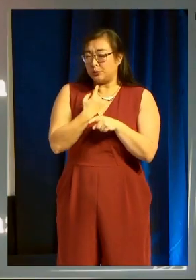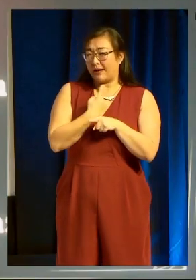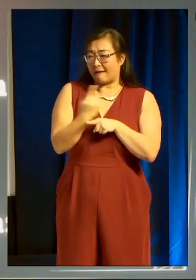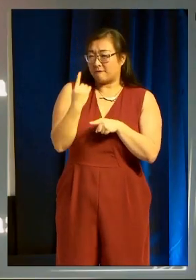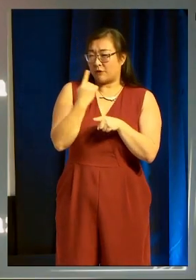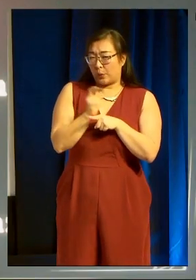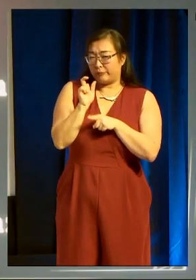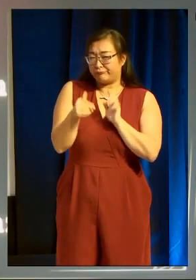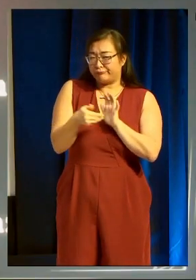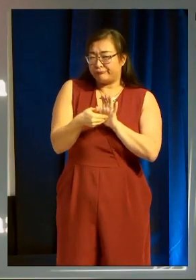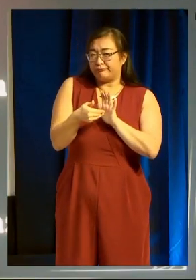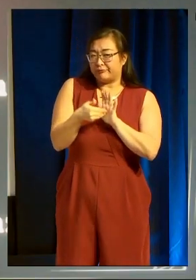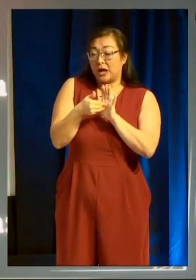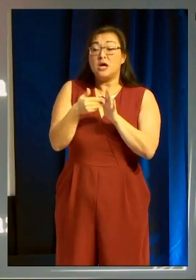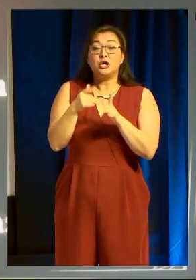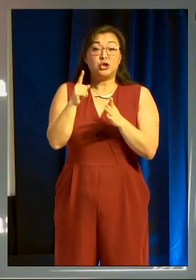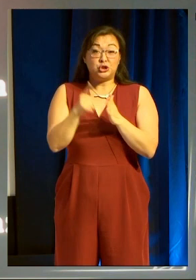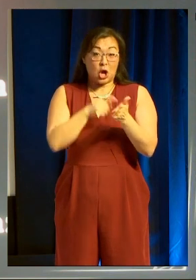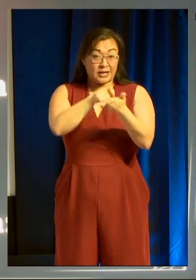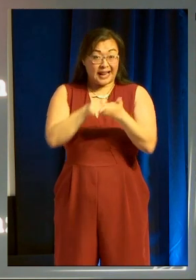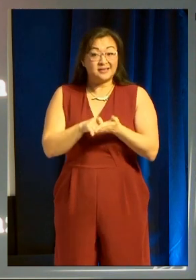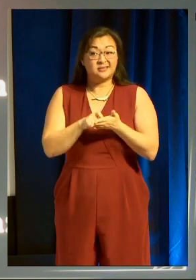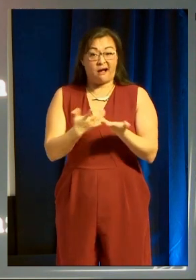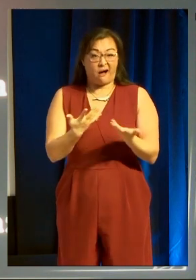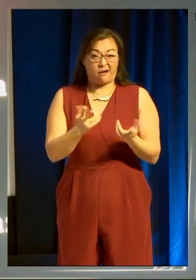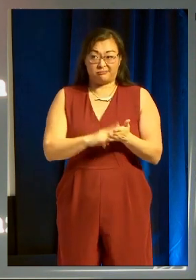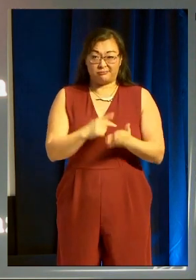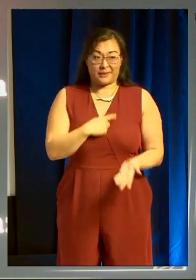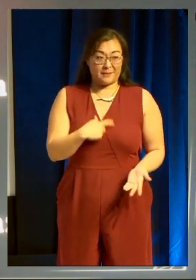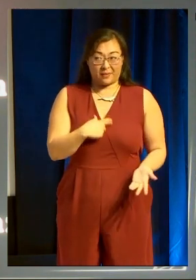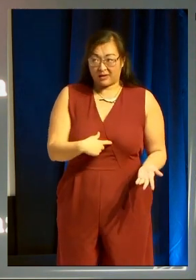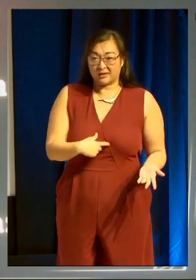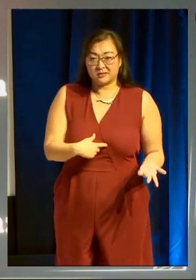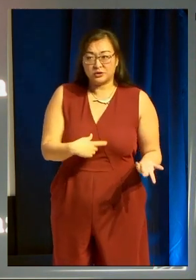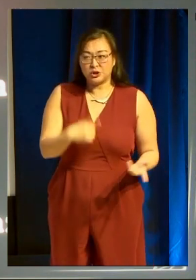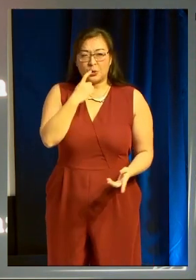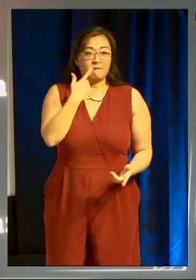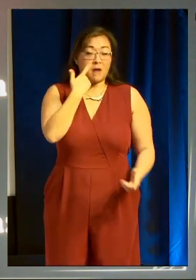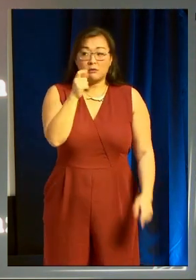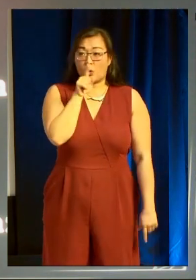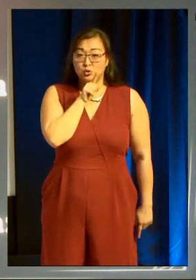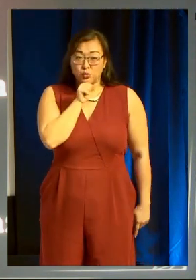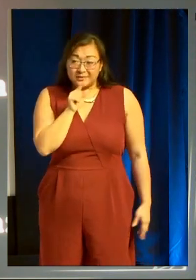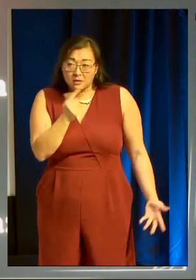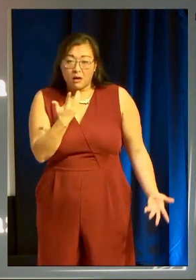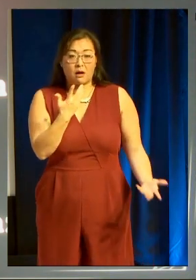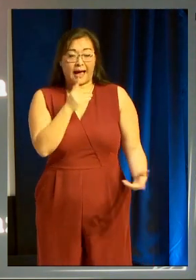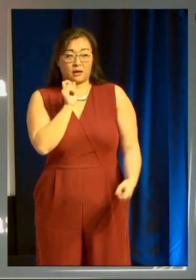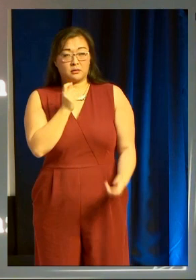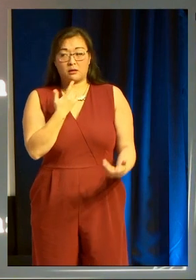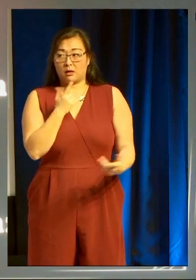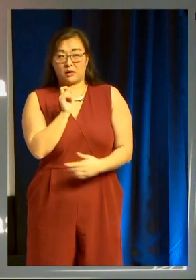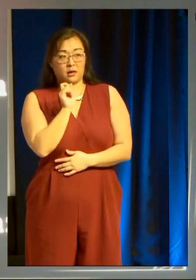Journalists are people and you want to find them say on Twitter and send them a link or just